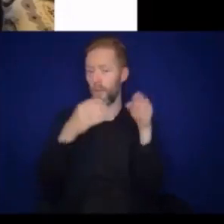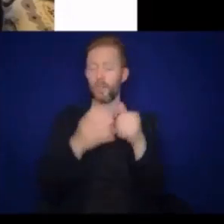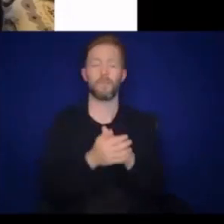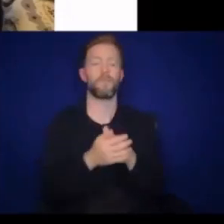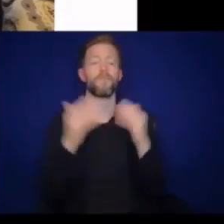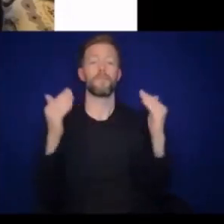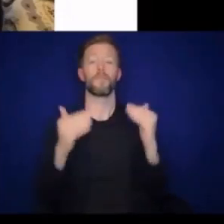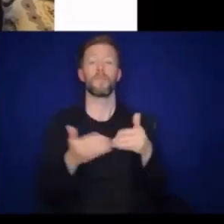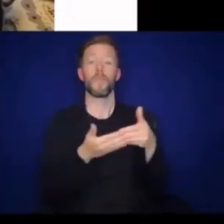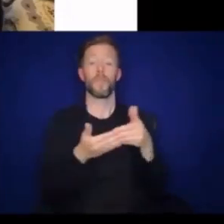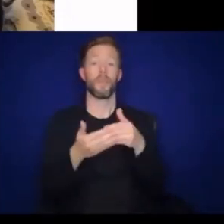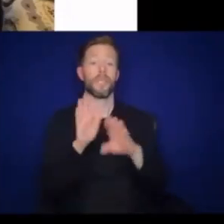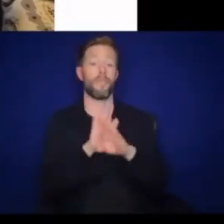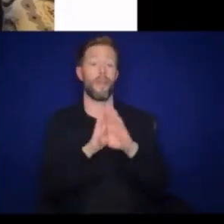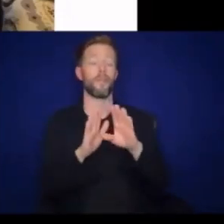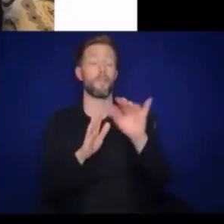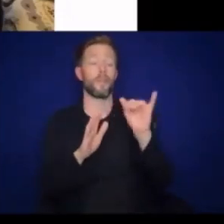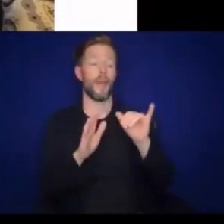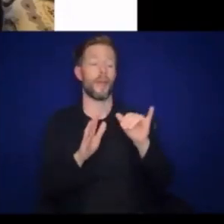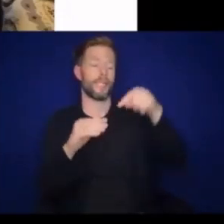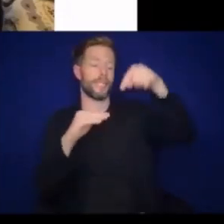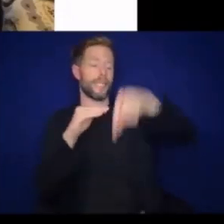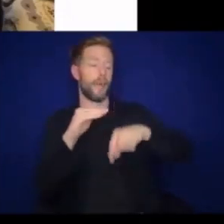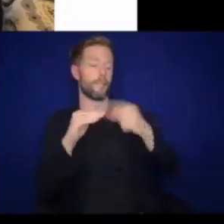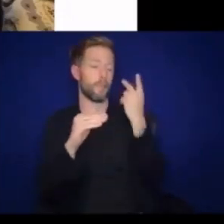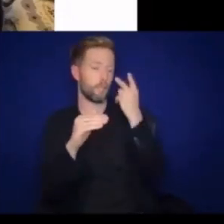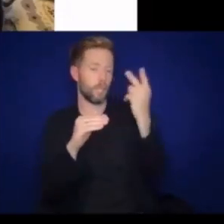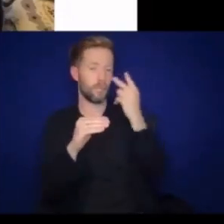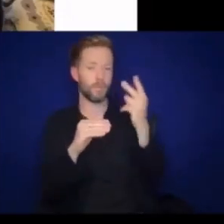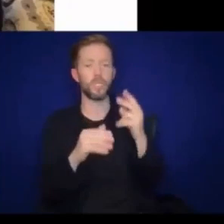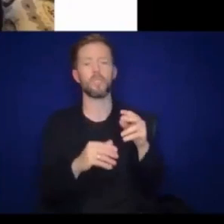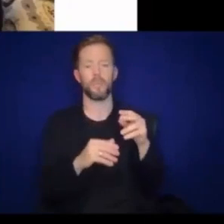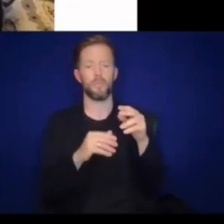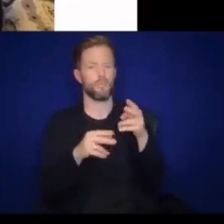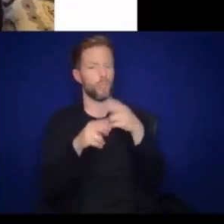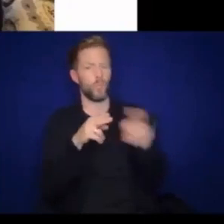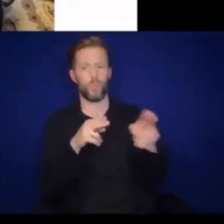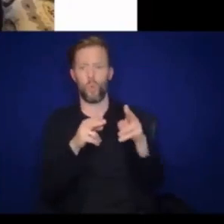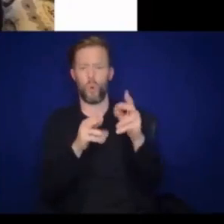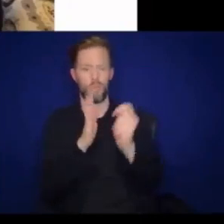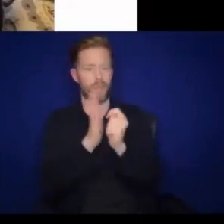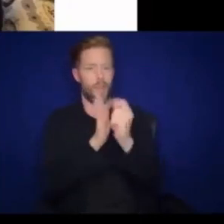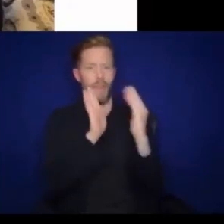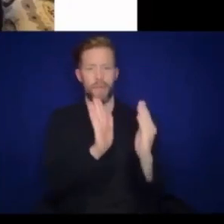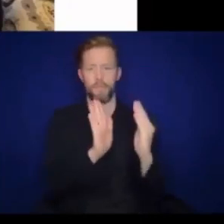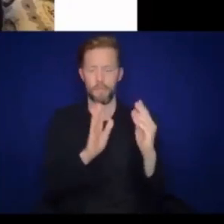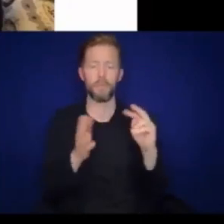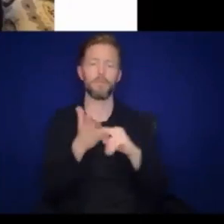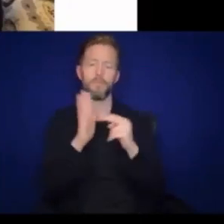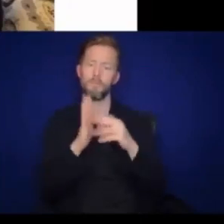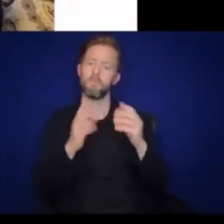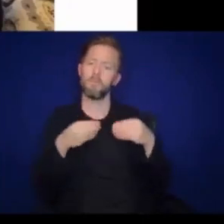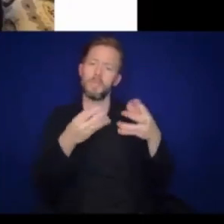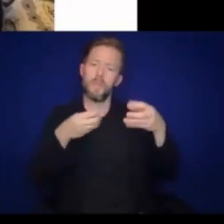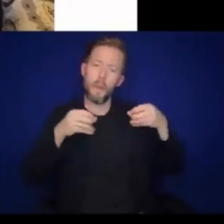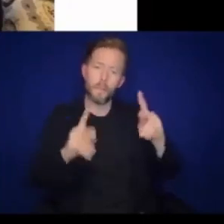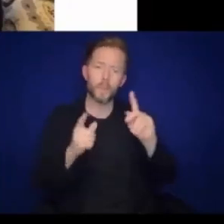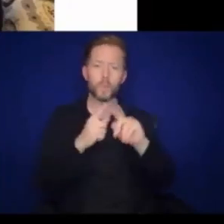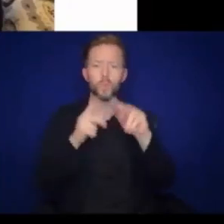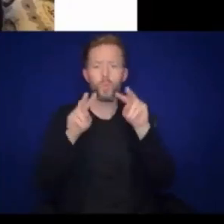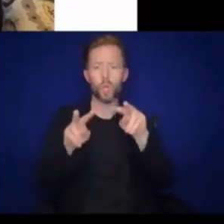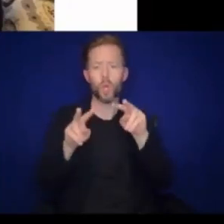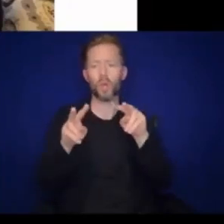Babies develop depth perception right around six months in a very short window of time. So allow them opportunities to look at